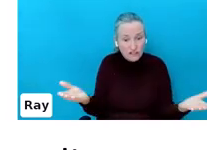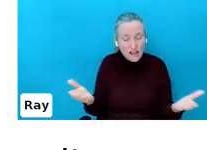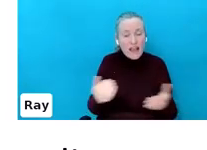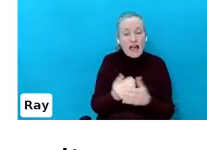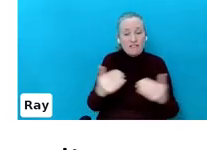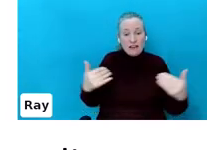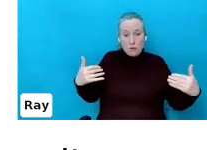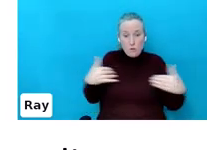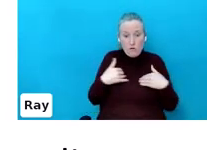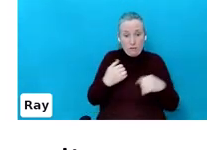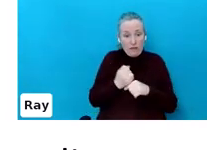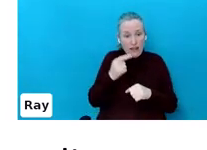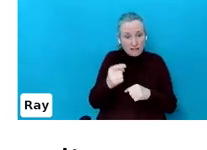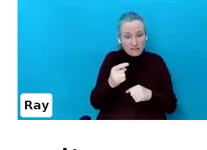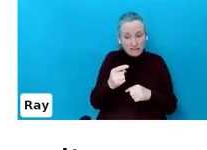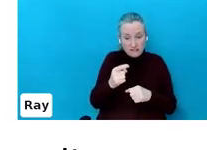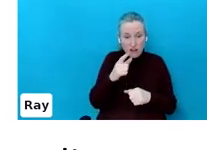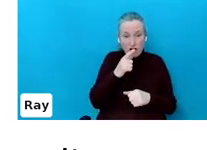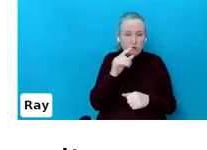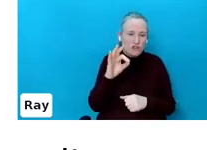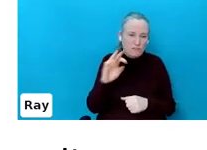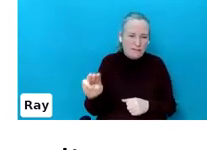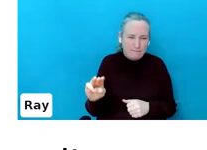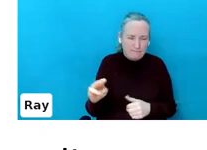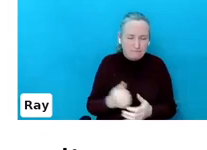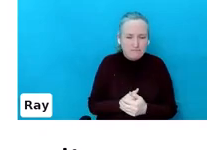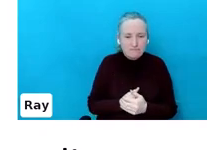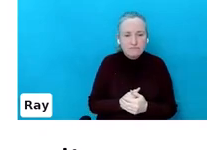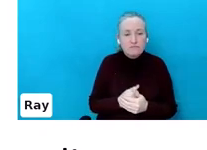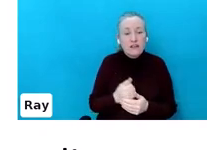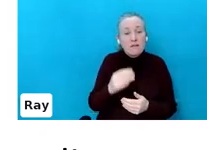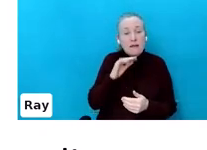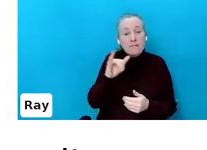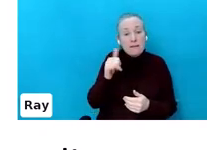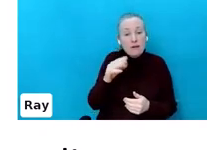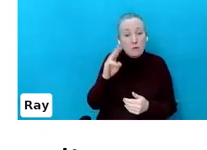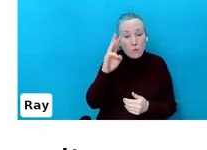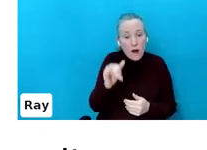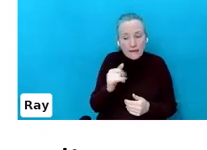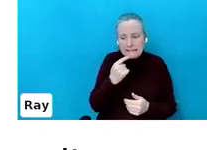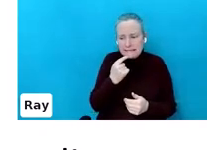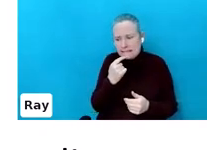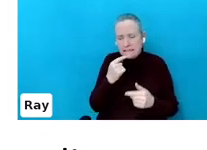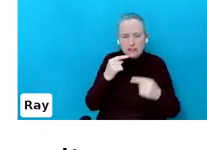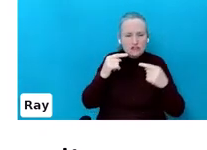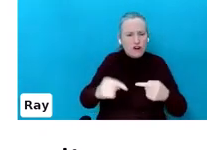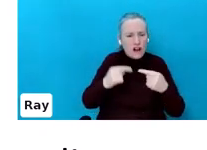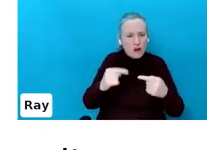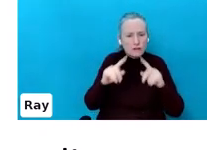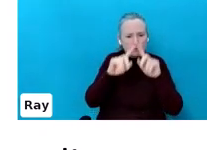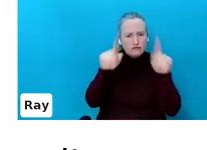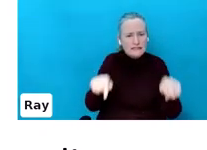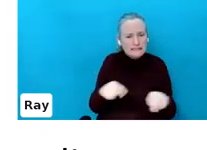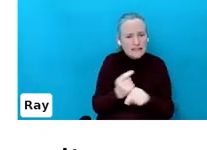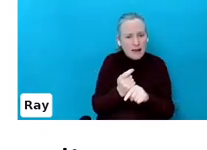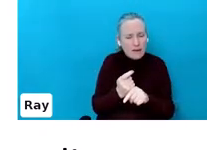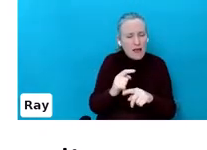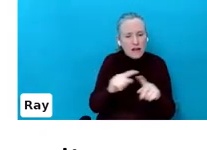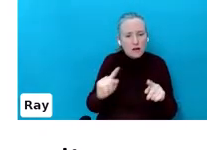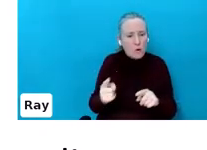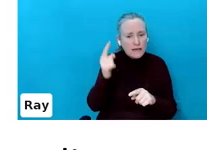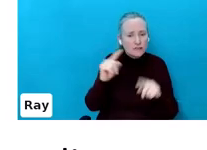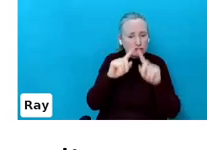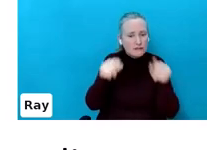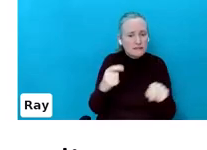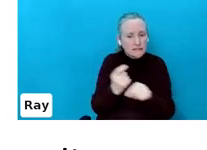go to your GP if you're worried about it. Because maybe the reason why you're struggling with screen time is not just because of screen time. There could be